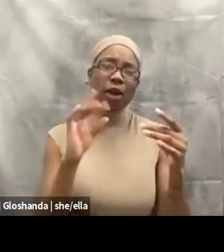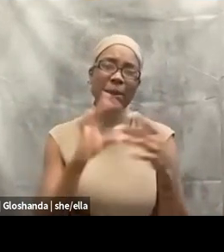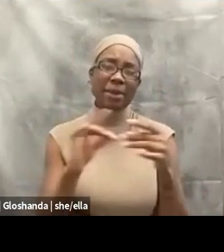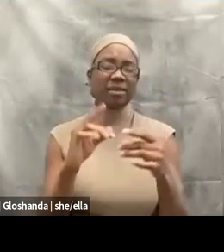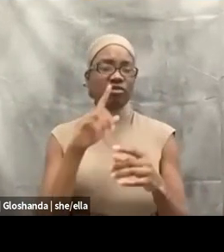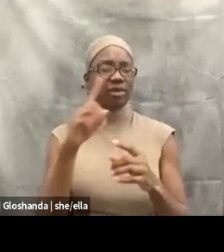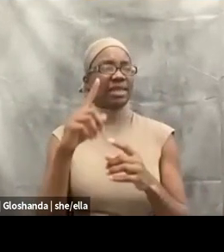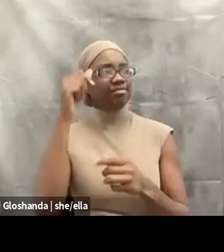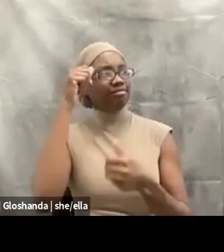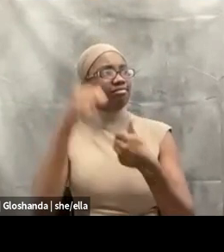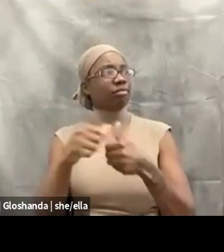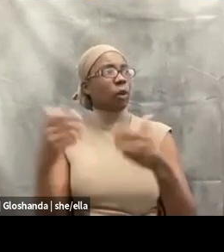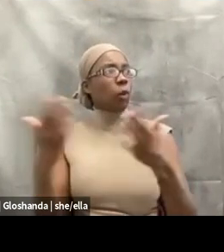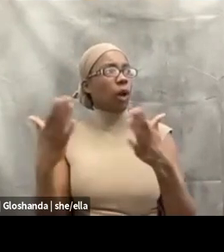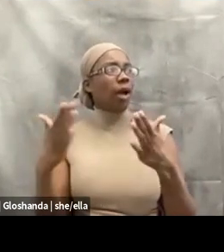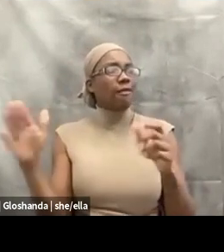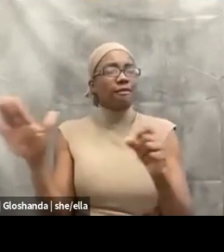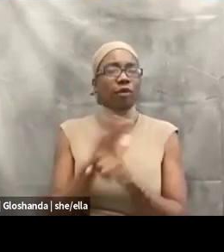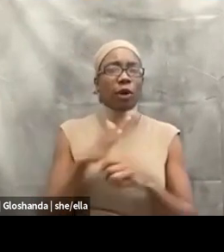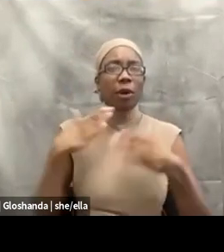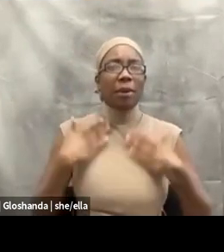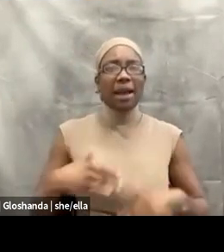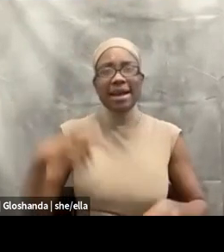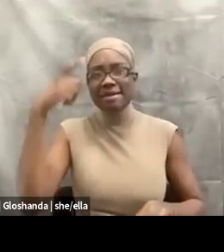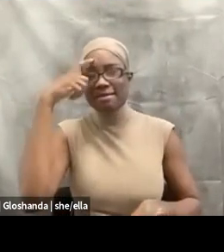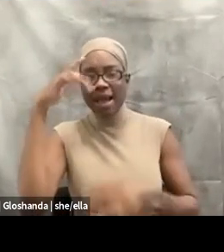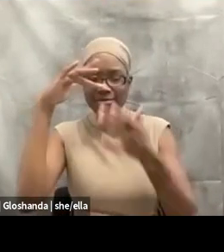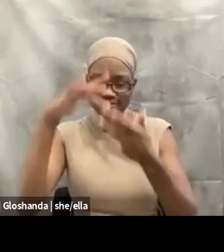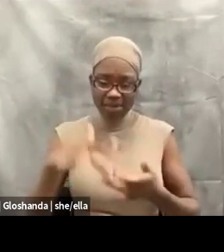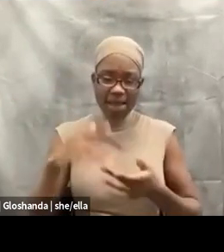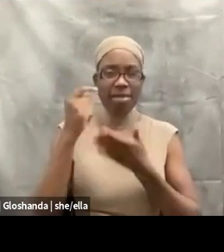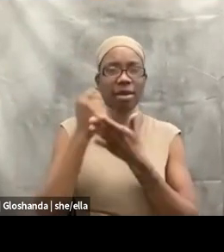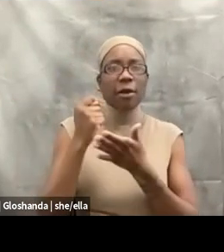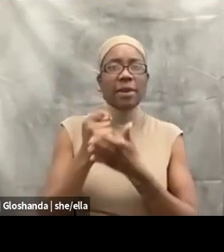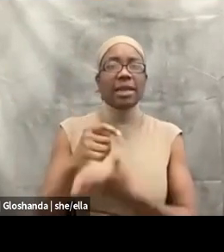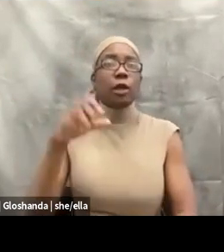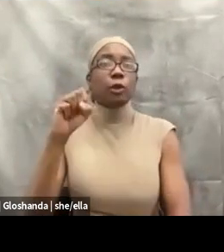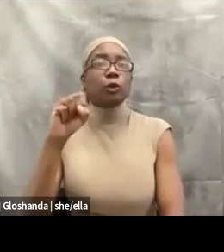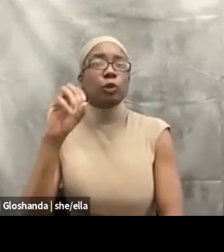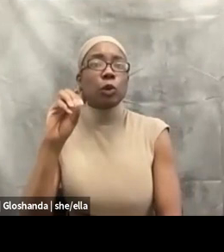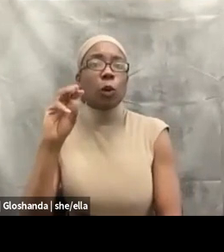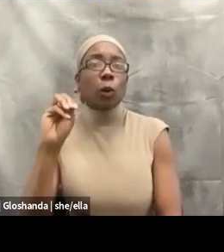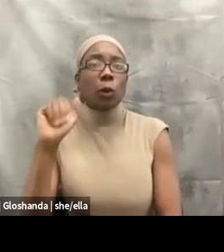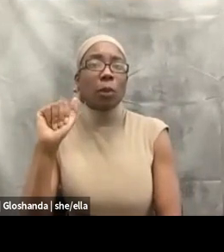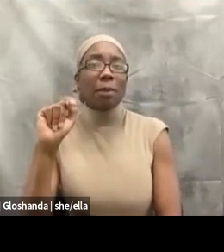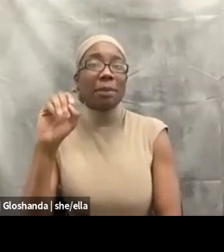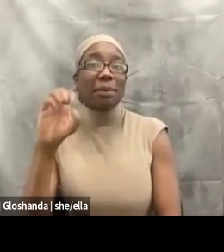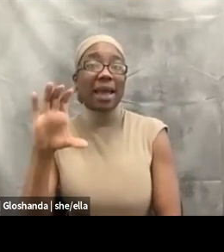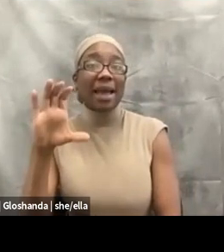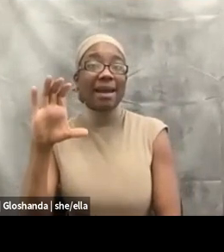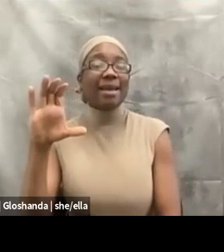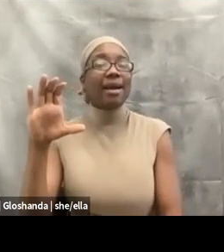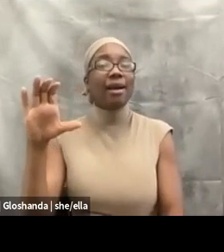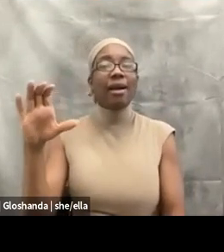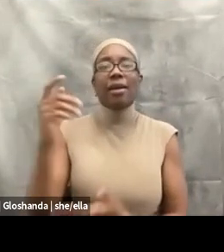somatic therapies. What does that look like in our communities? Being able to engage in things that are ancestral, know,